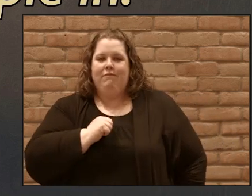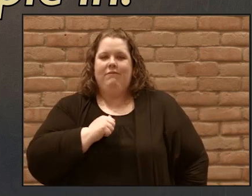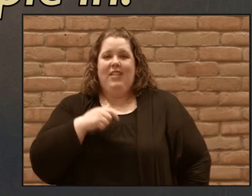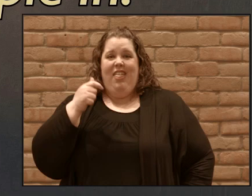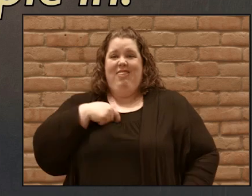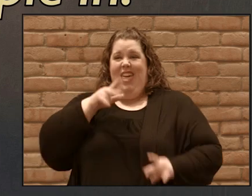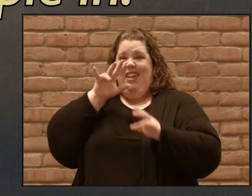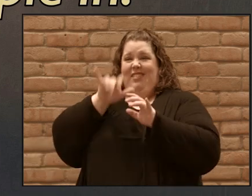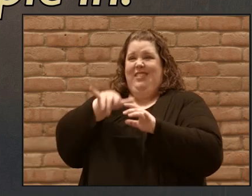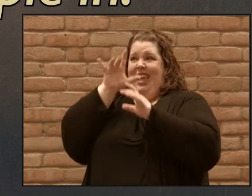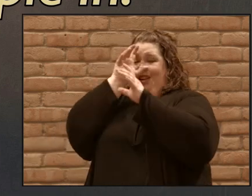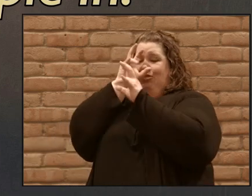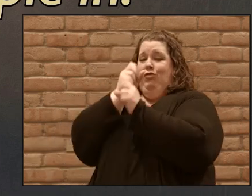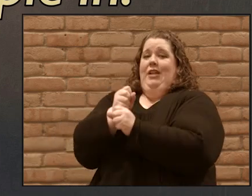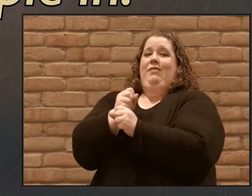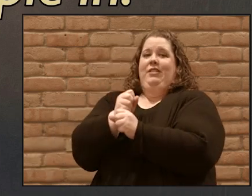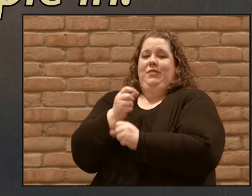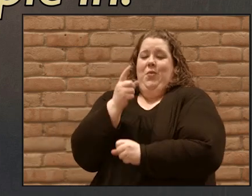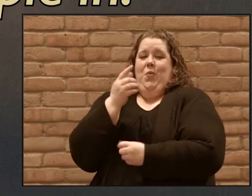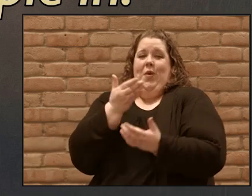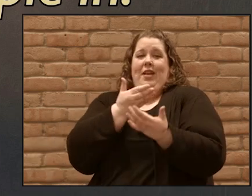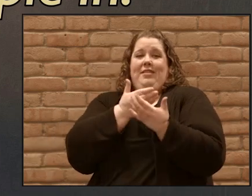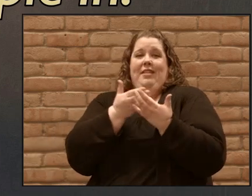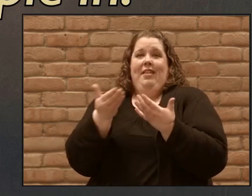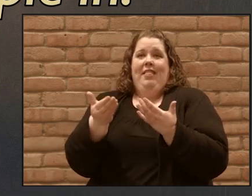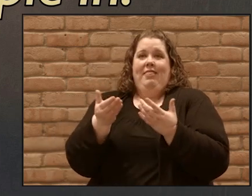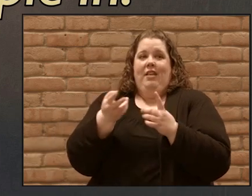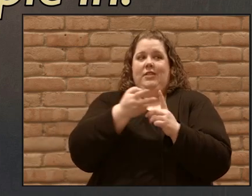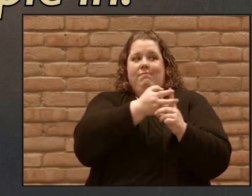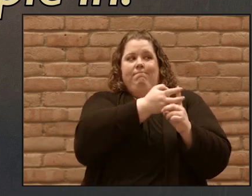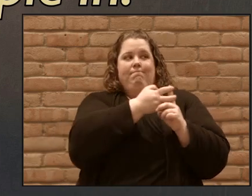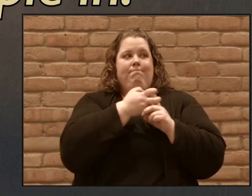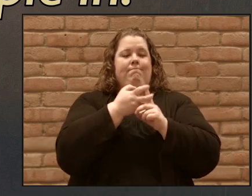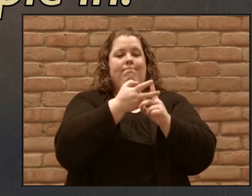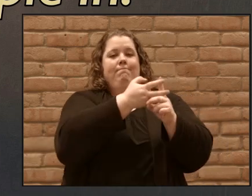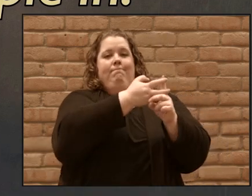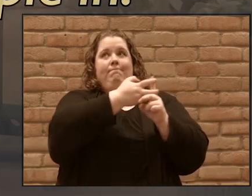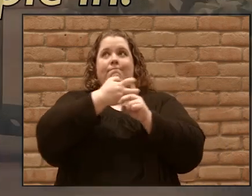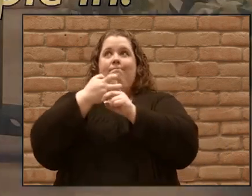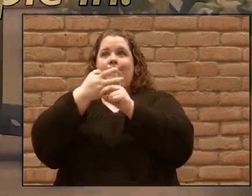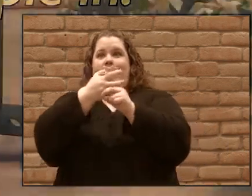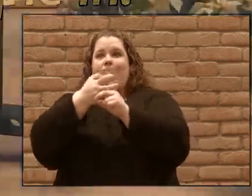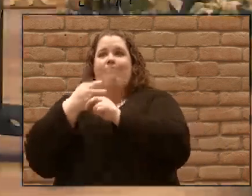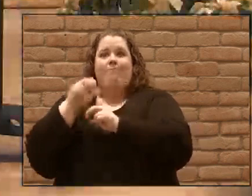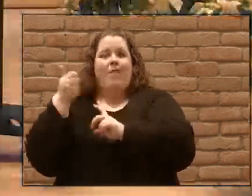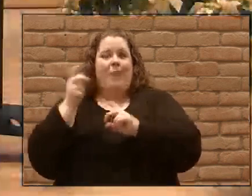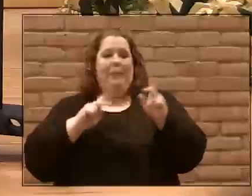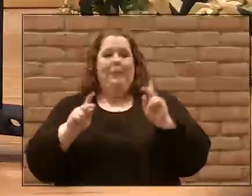things that draws other people in